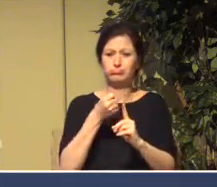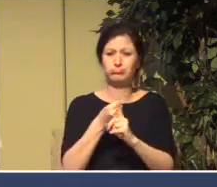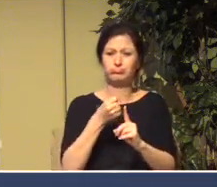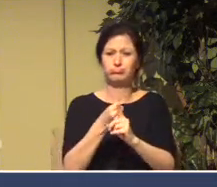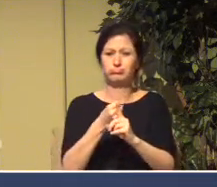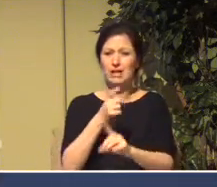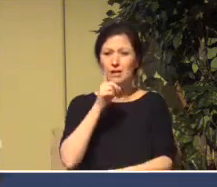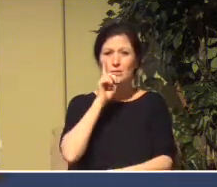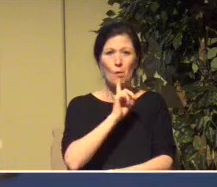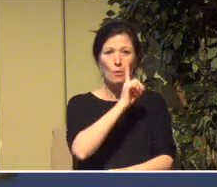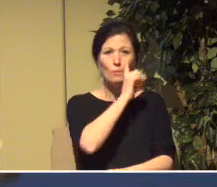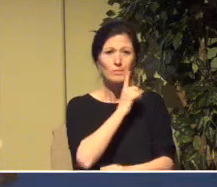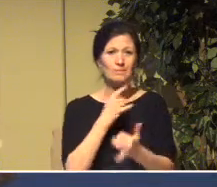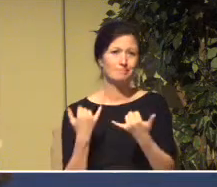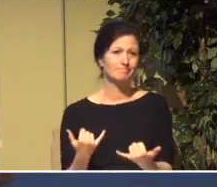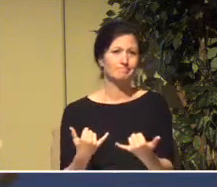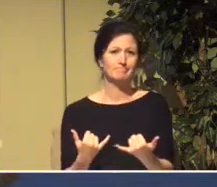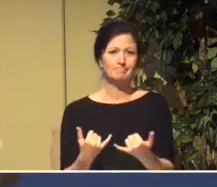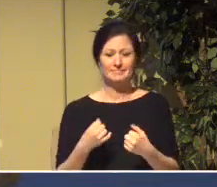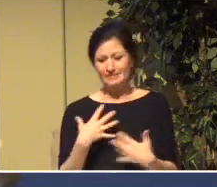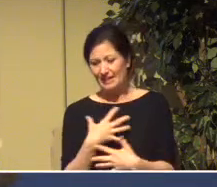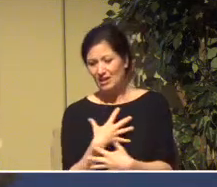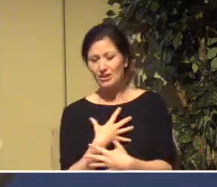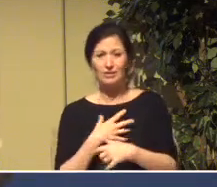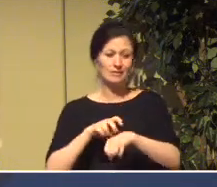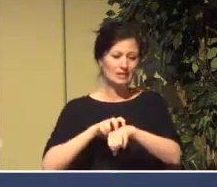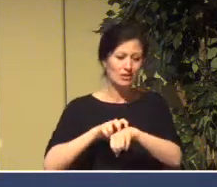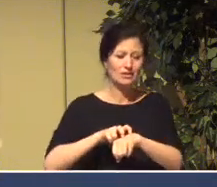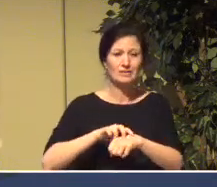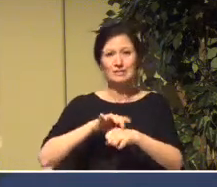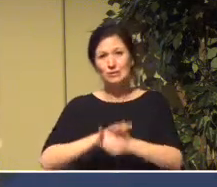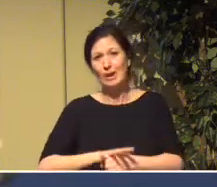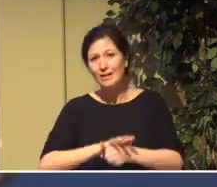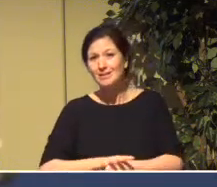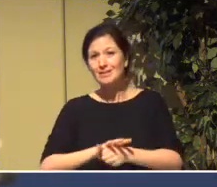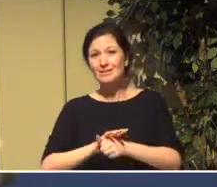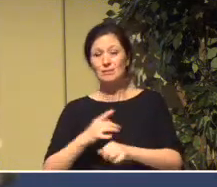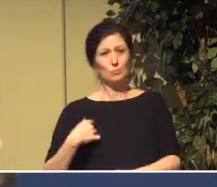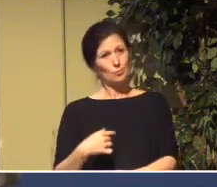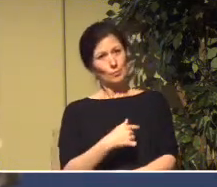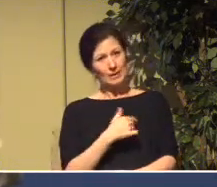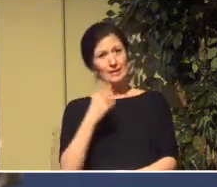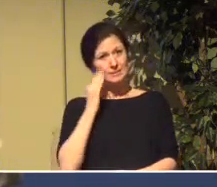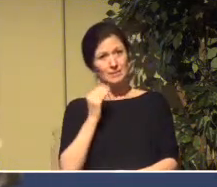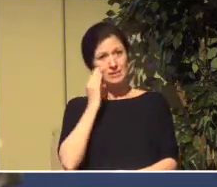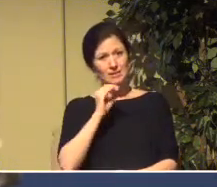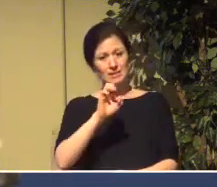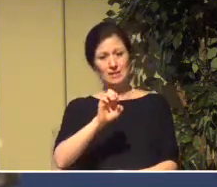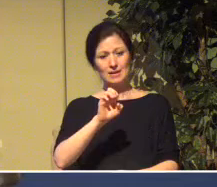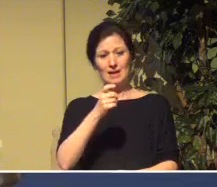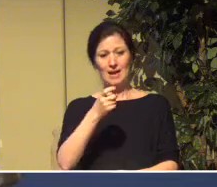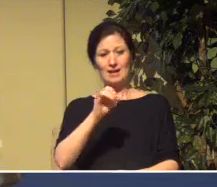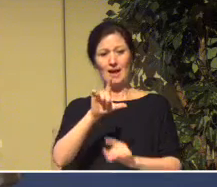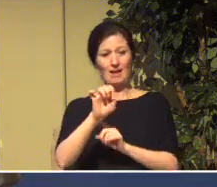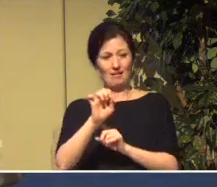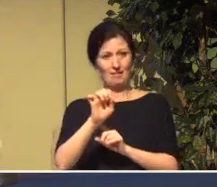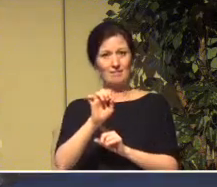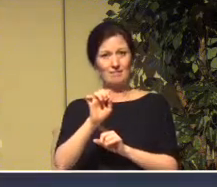and lonely and so on and fearful and anxious by times. We're exiles at this time